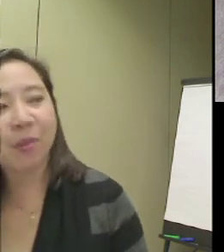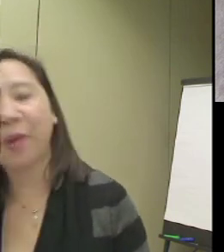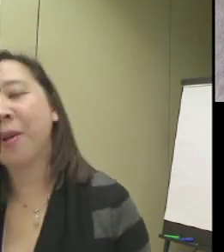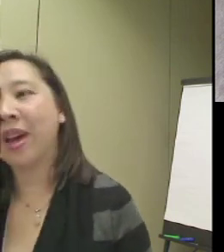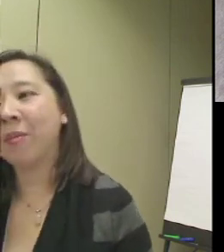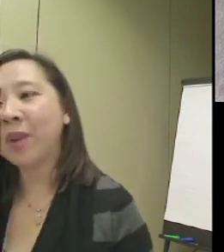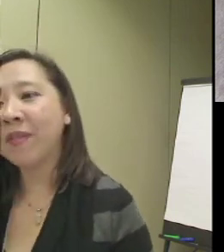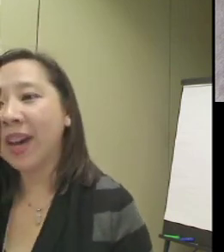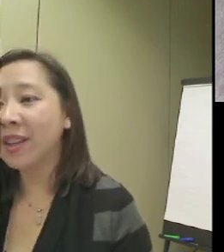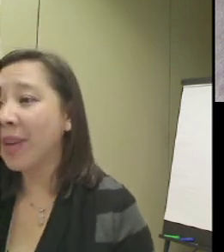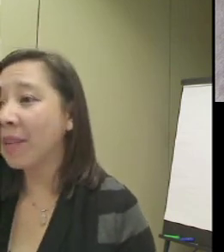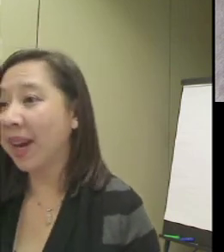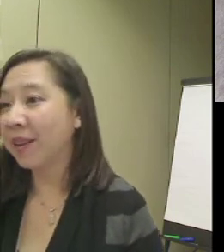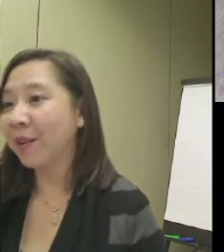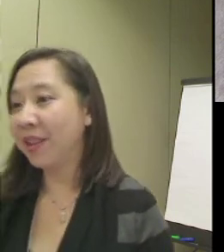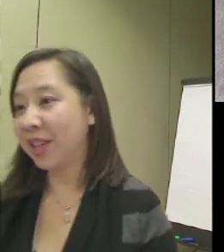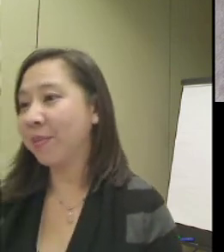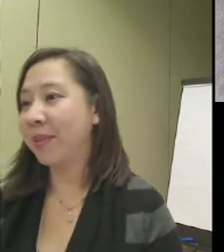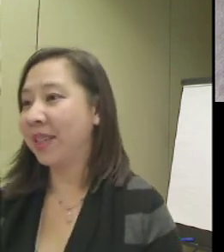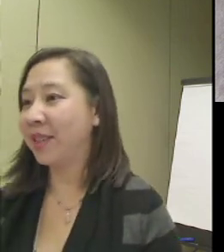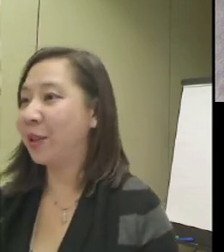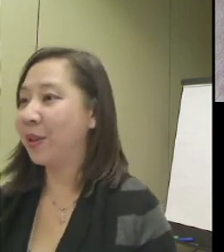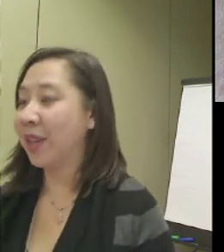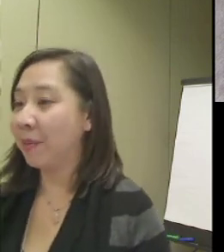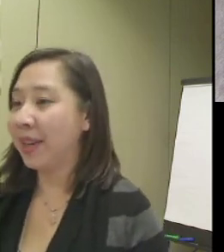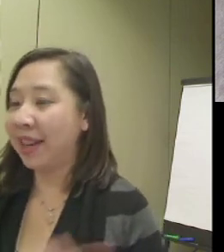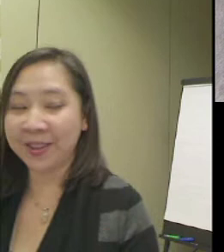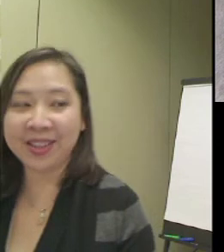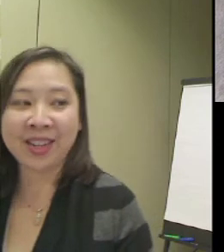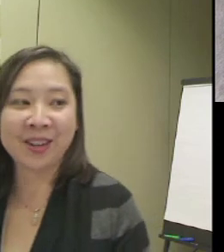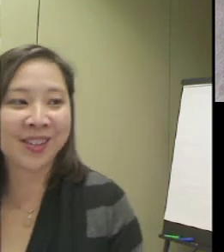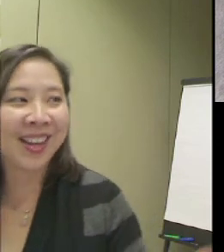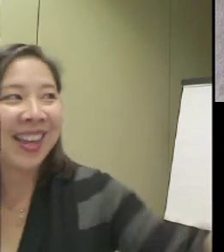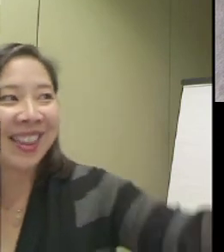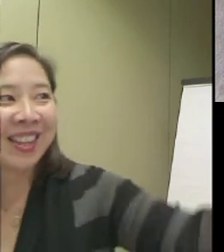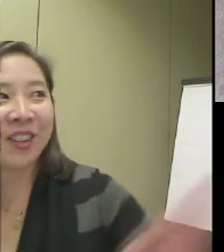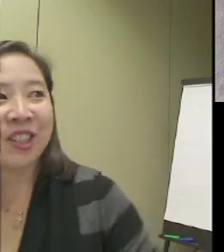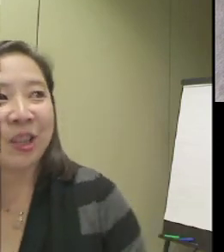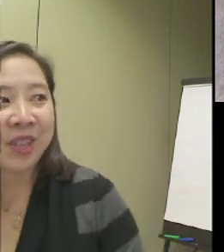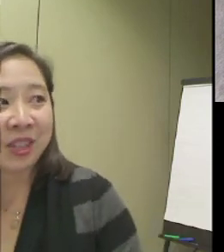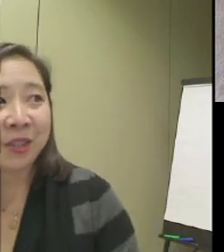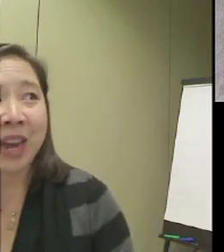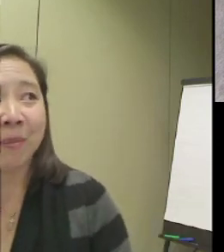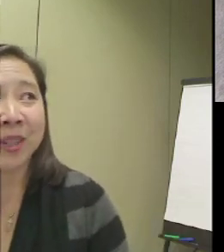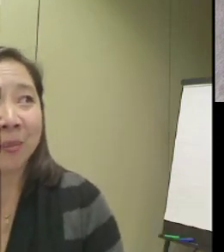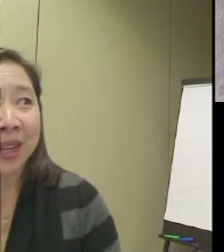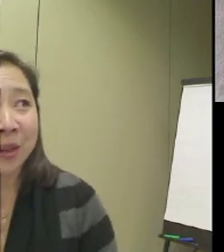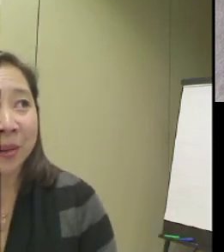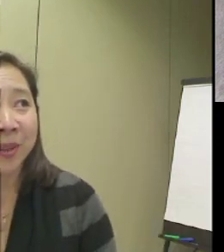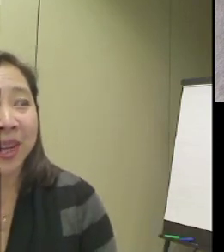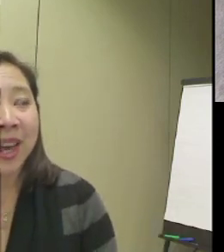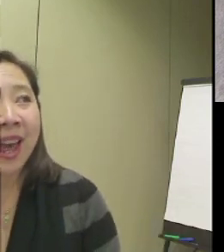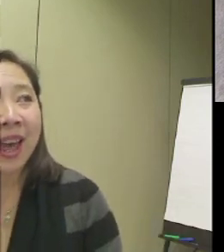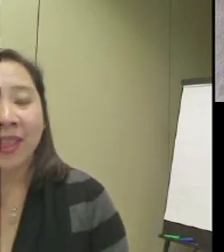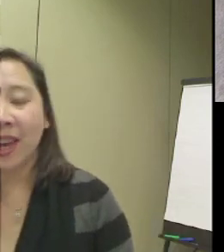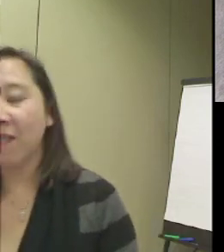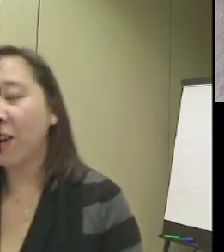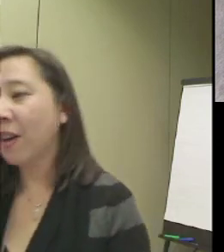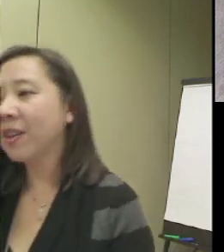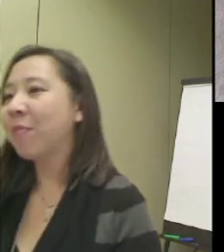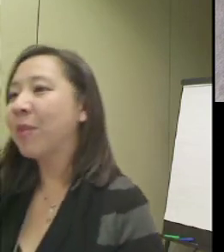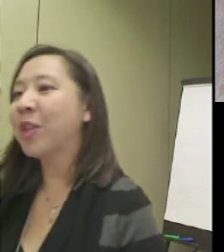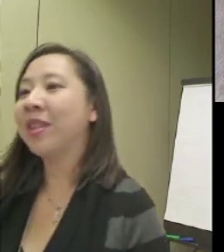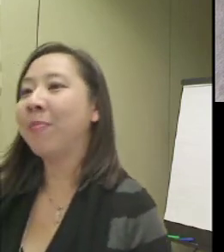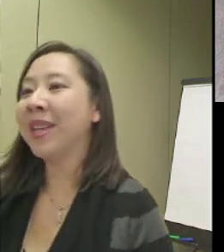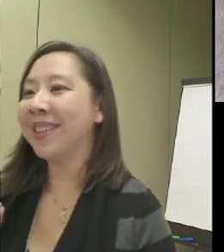in that program, we've had to make minor adjustments to accommodate our seniors. These are some digital cameras that we use. And